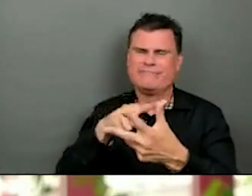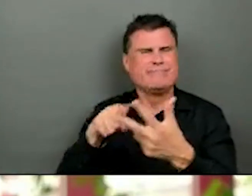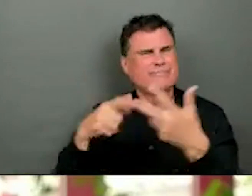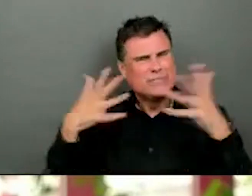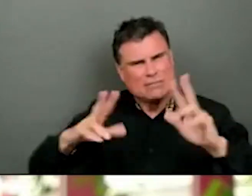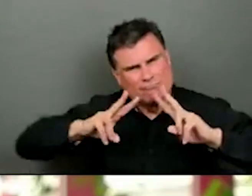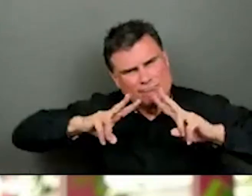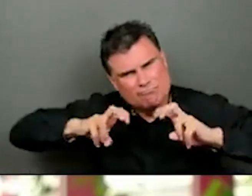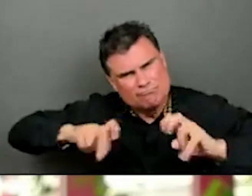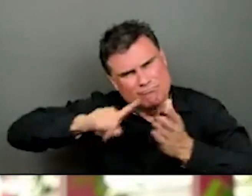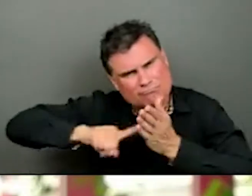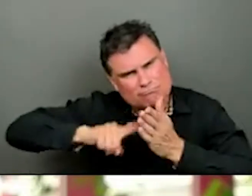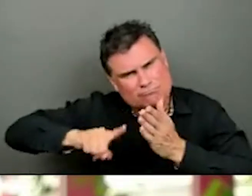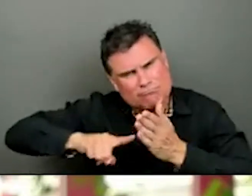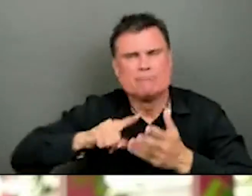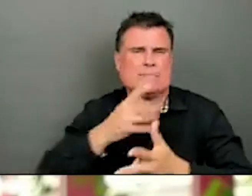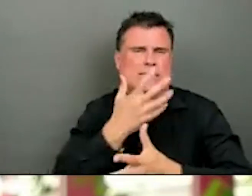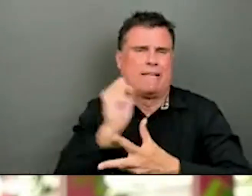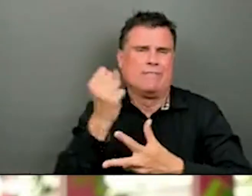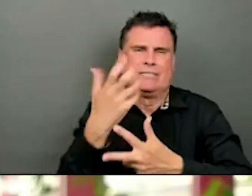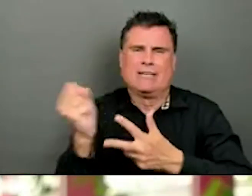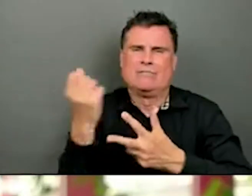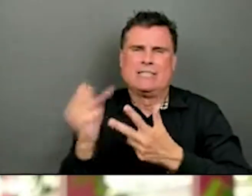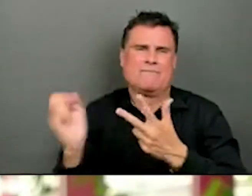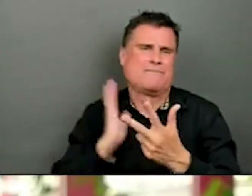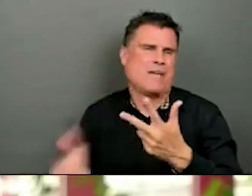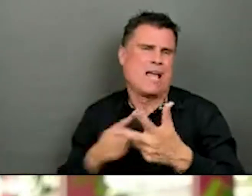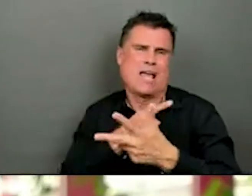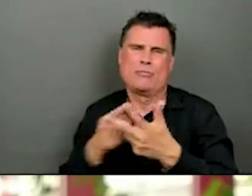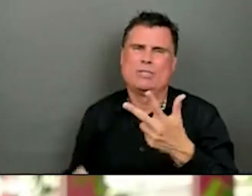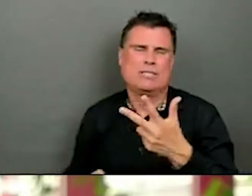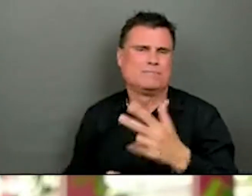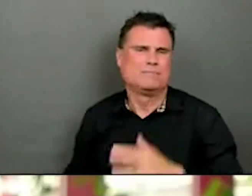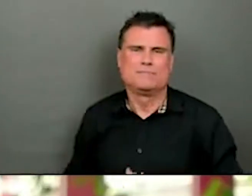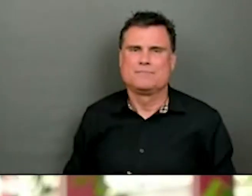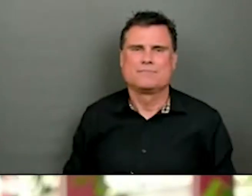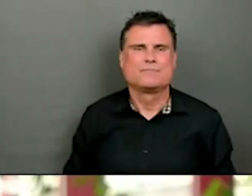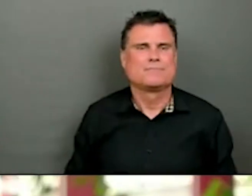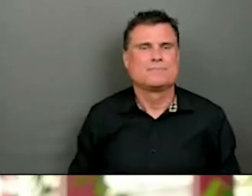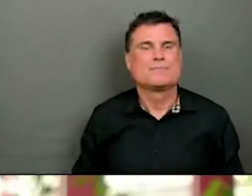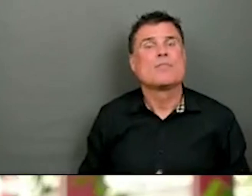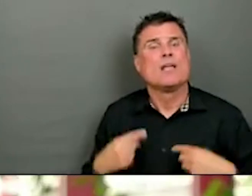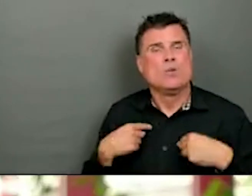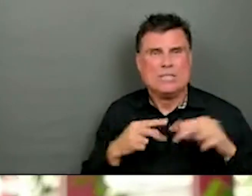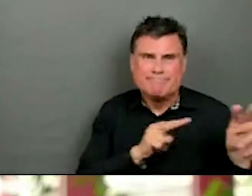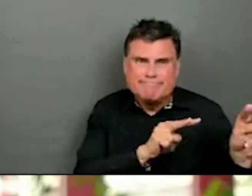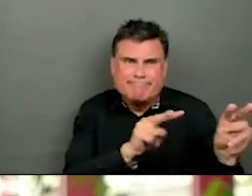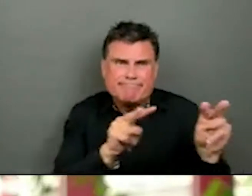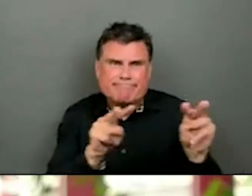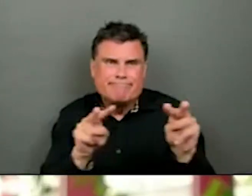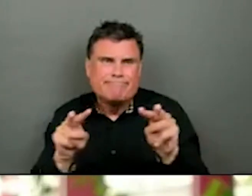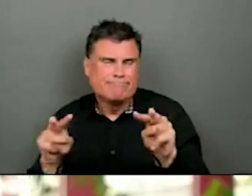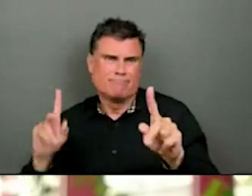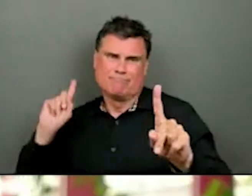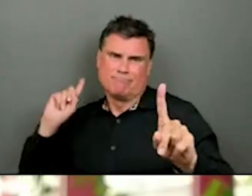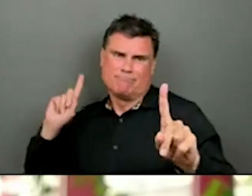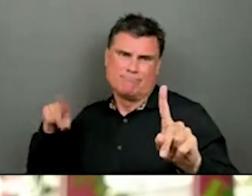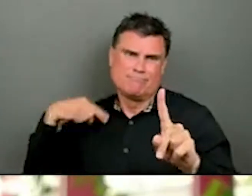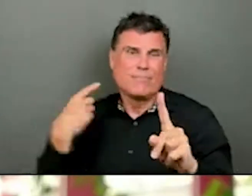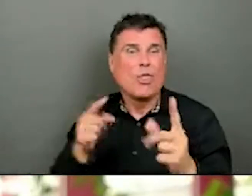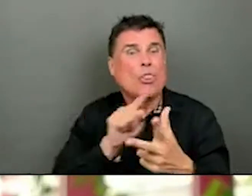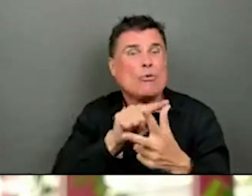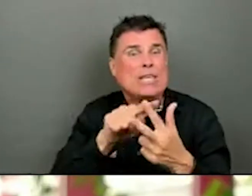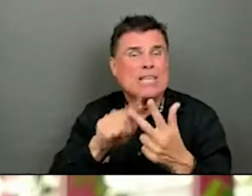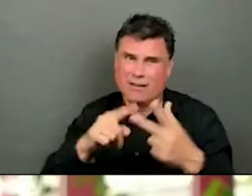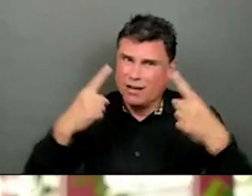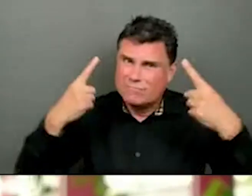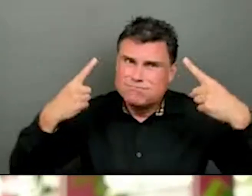safe, and that it really showed us, as we've been watching over these last few months, how well they work, even in